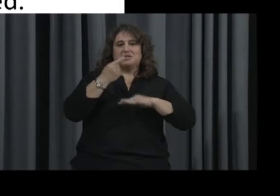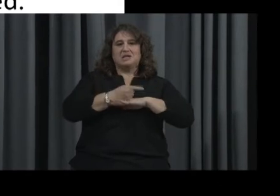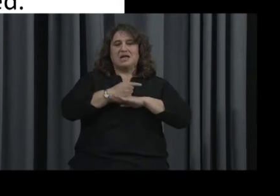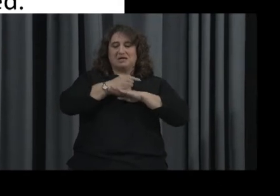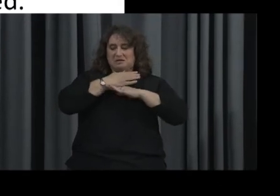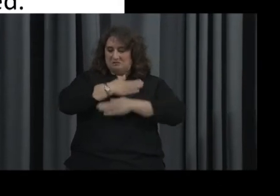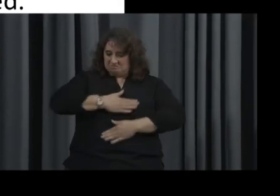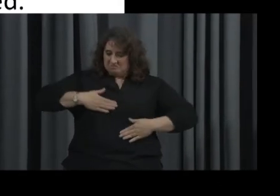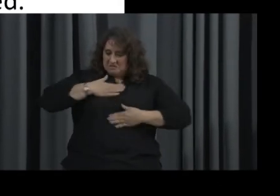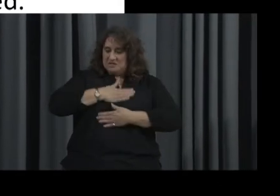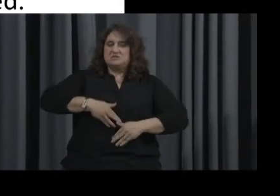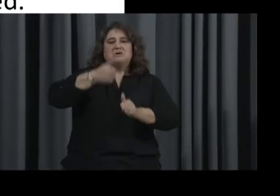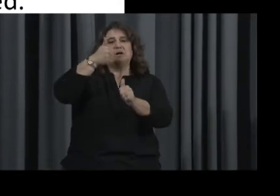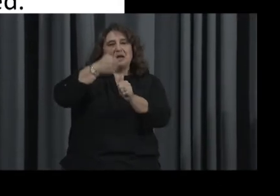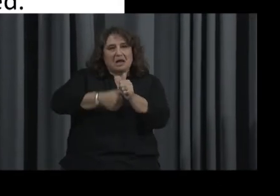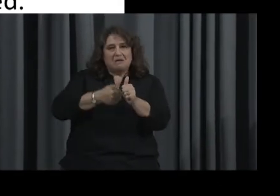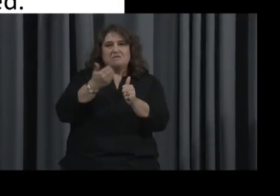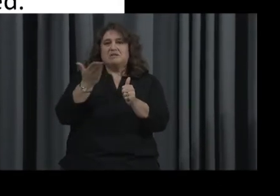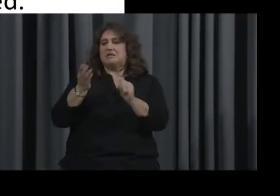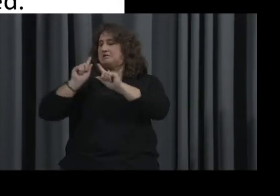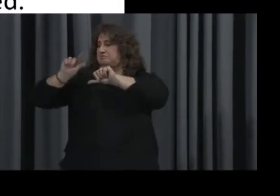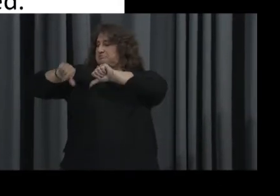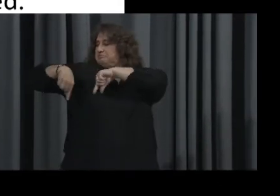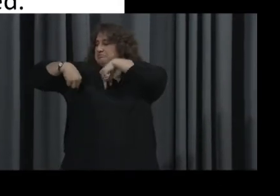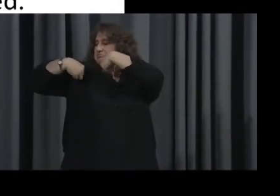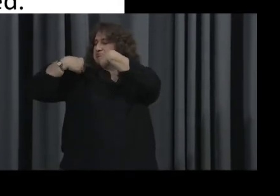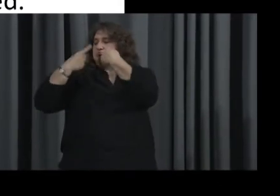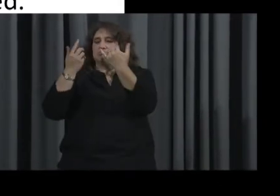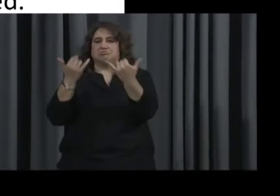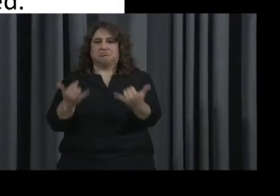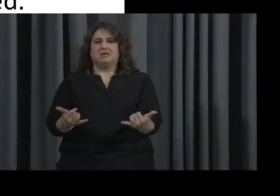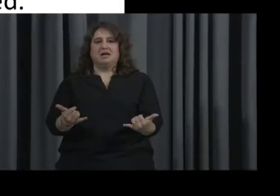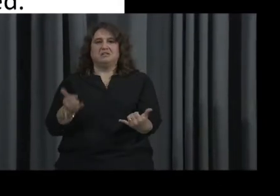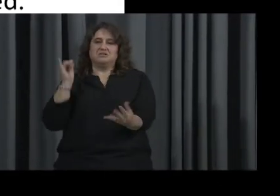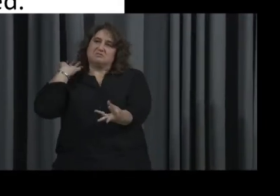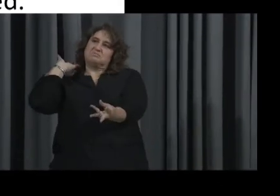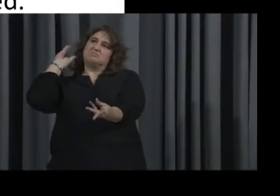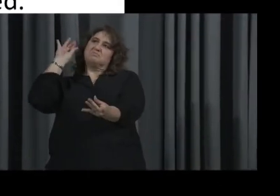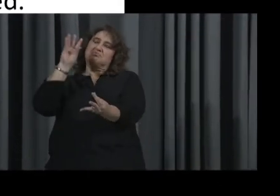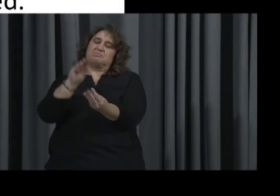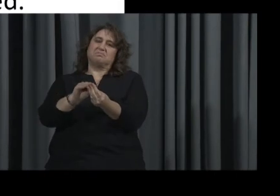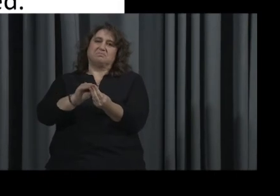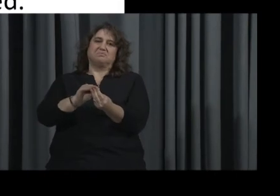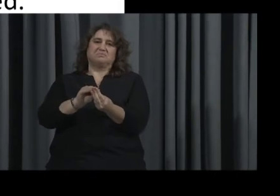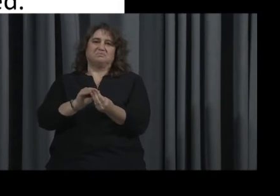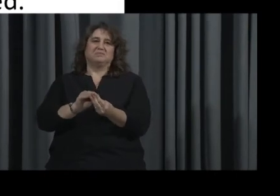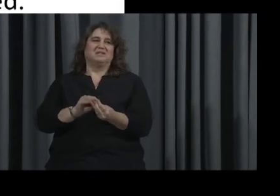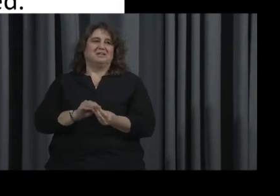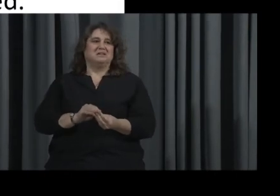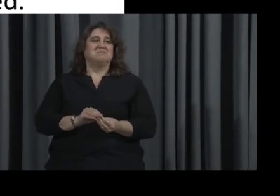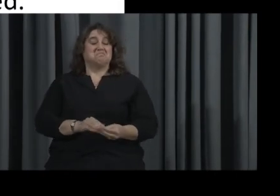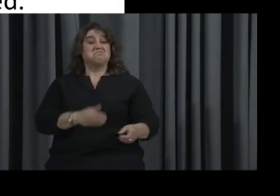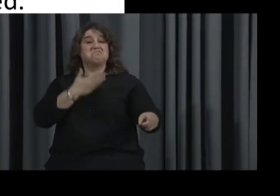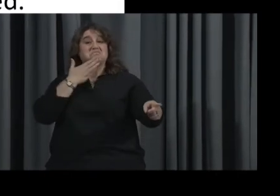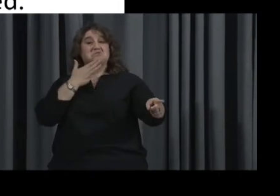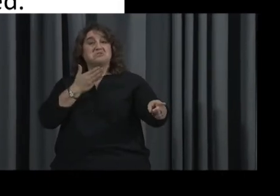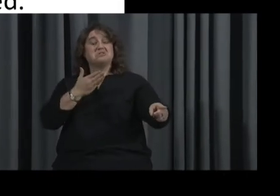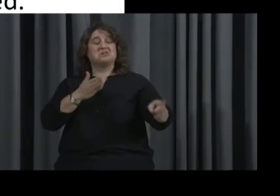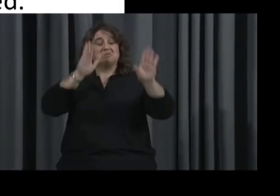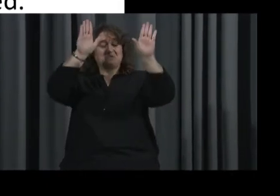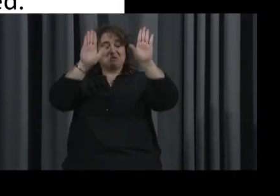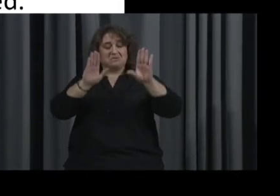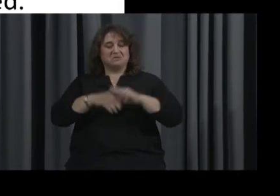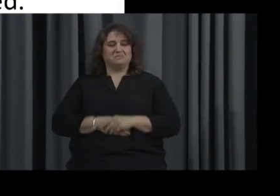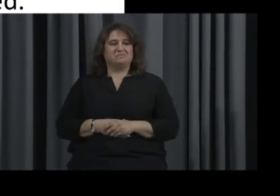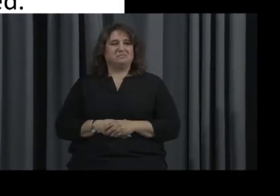the things that you have achieved in life. So that's what it is to me. That's a wonderful achievement. Yeah. That is great. Well,